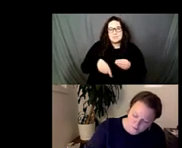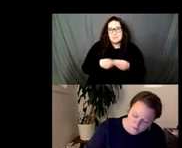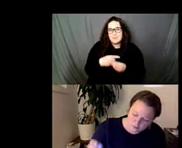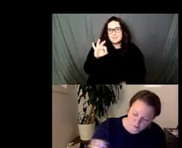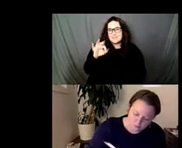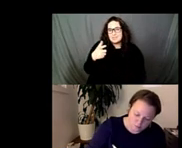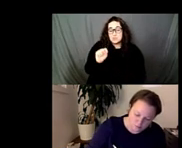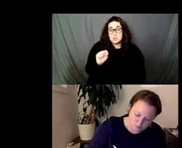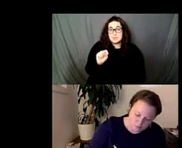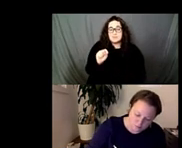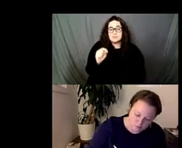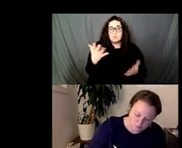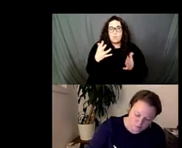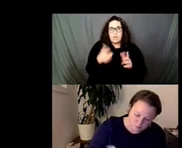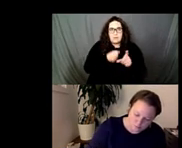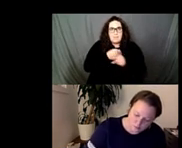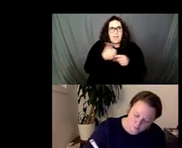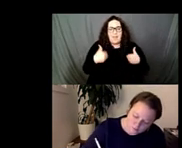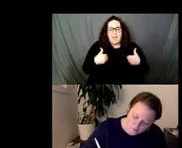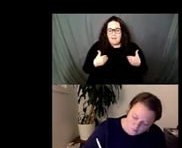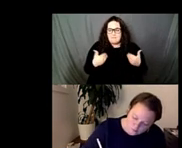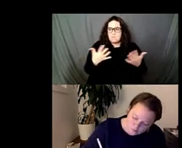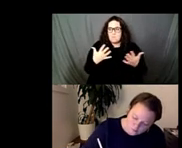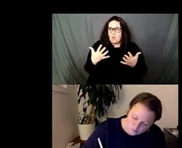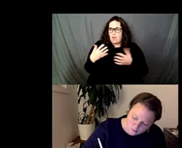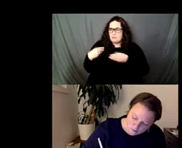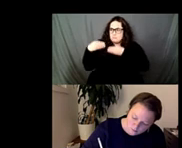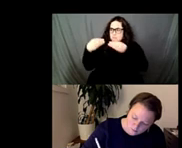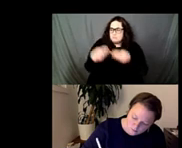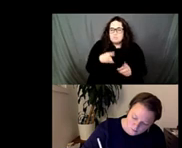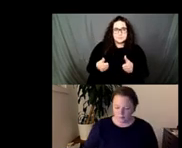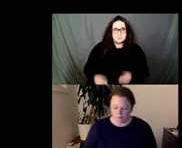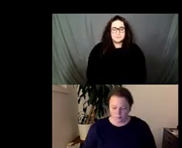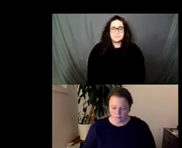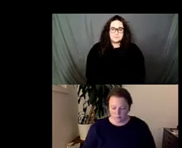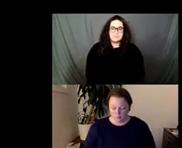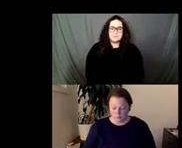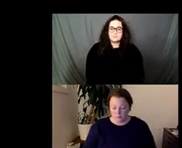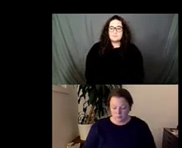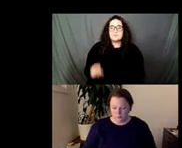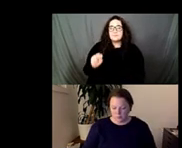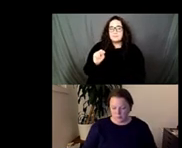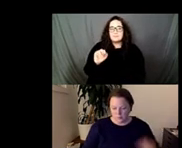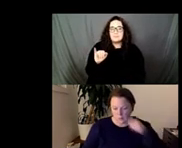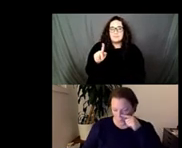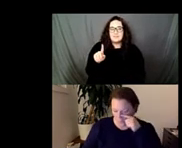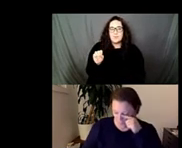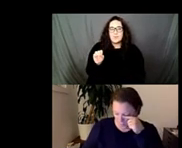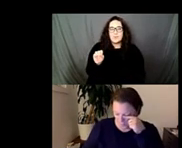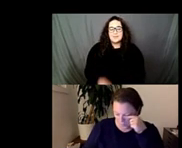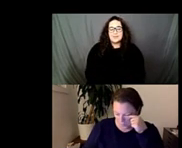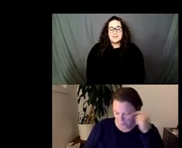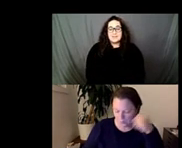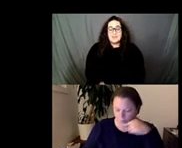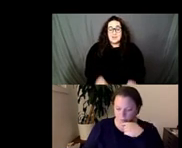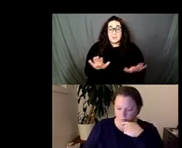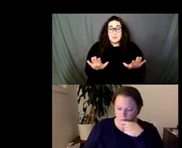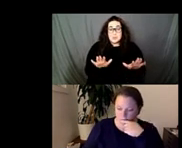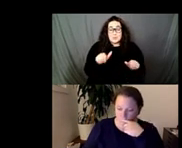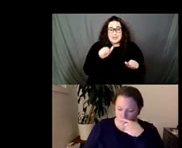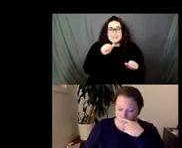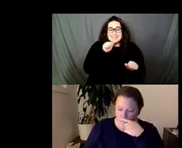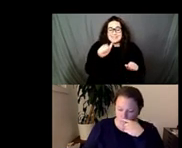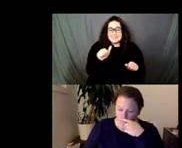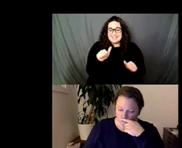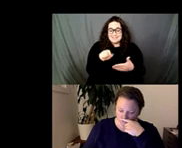and feel free to um comment on anything that josh was raised as well okay uh i didn't i didn't prepare anything but it's really